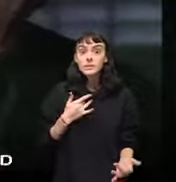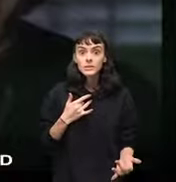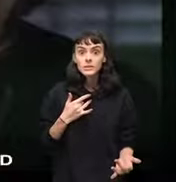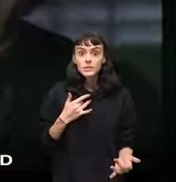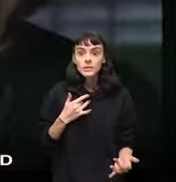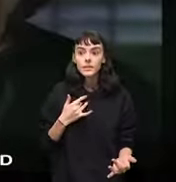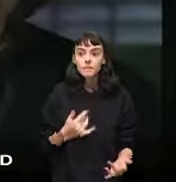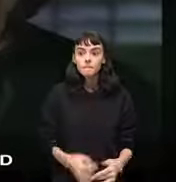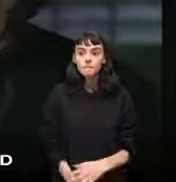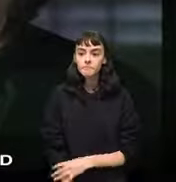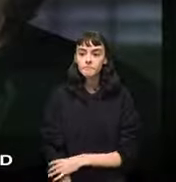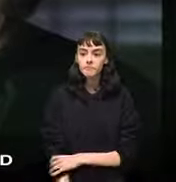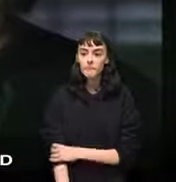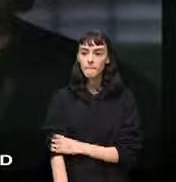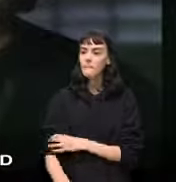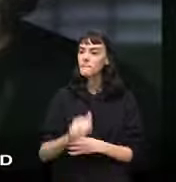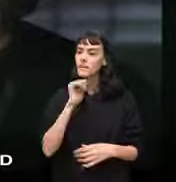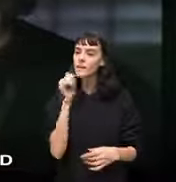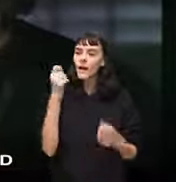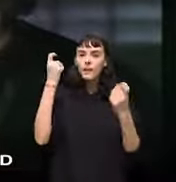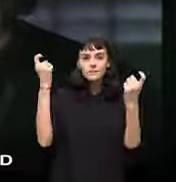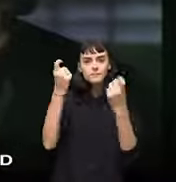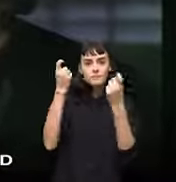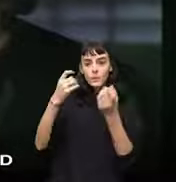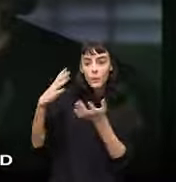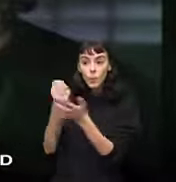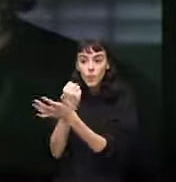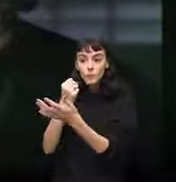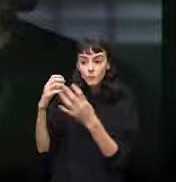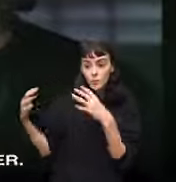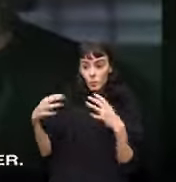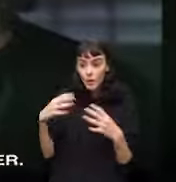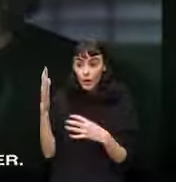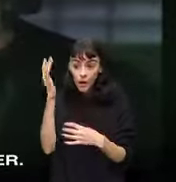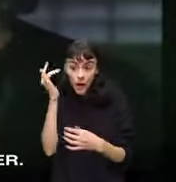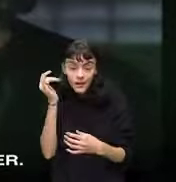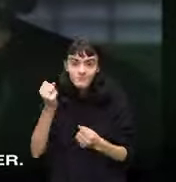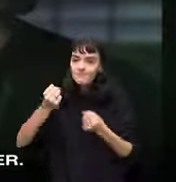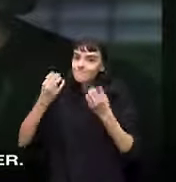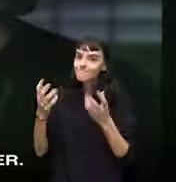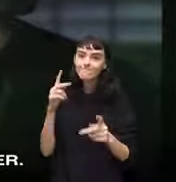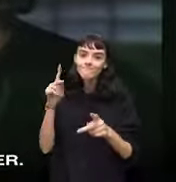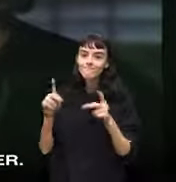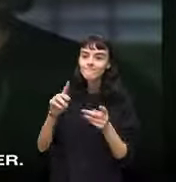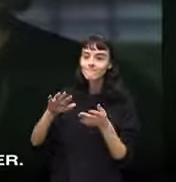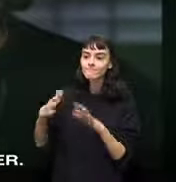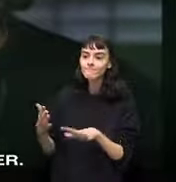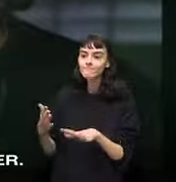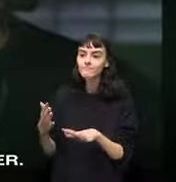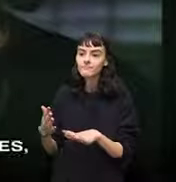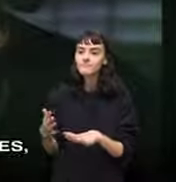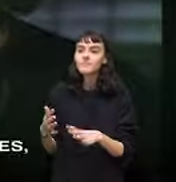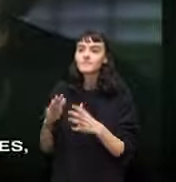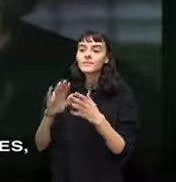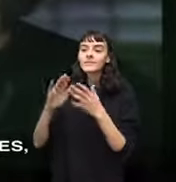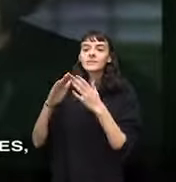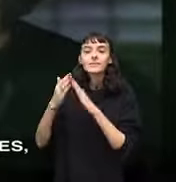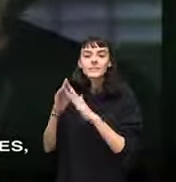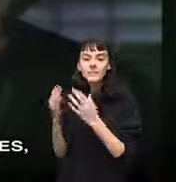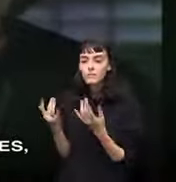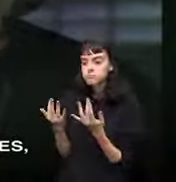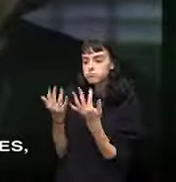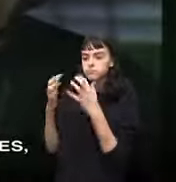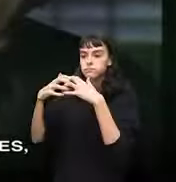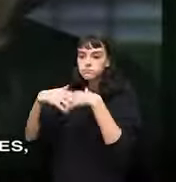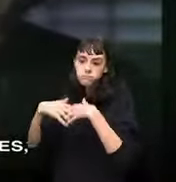it, we are not glorifying a victory won in the blood of one people over another. No city